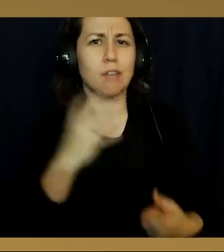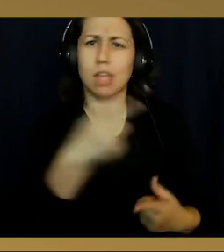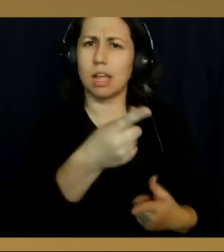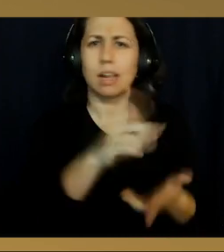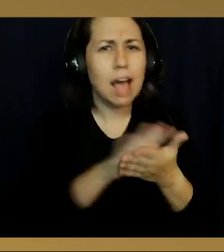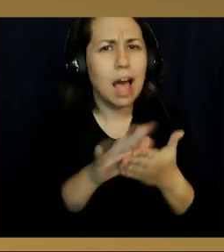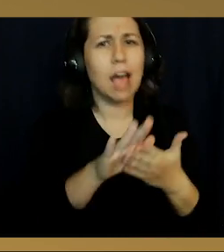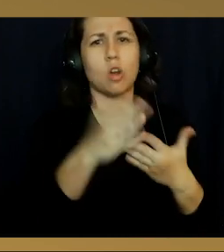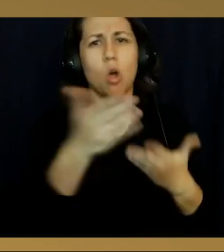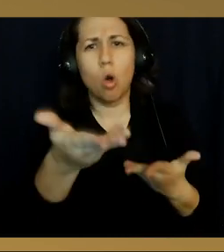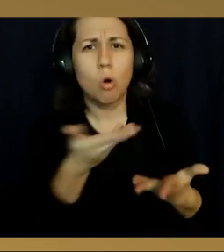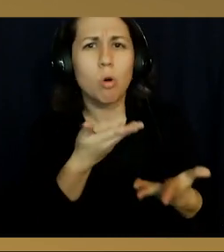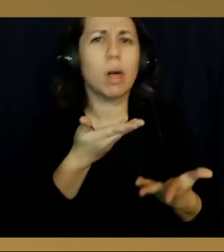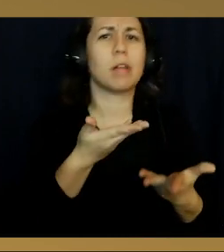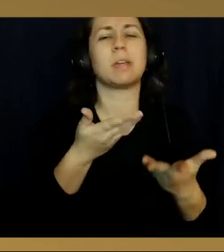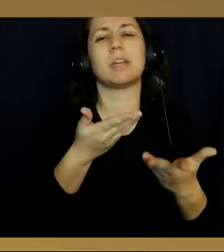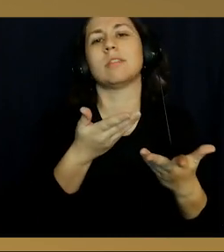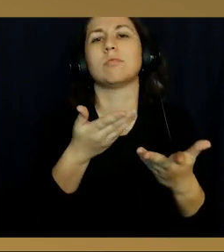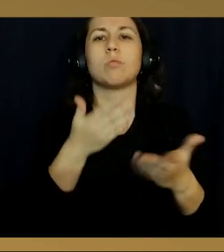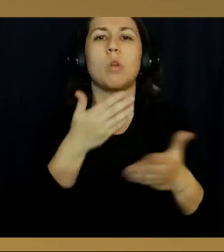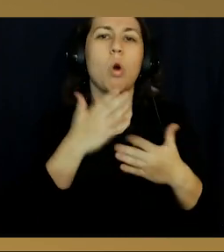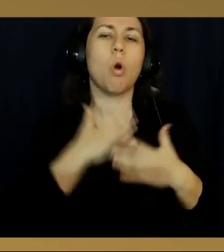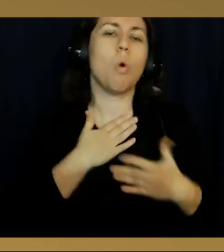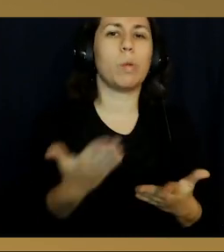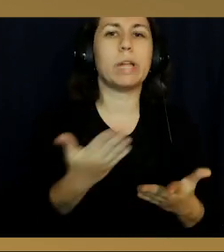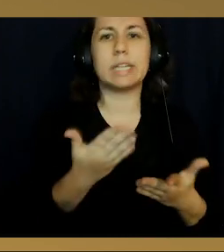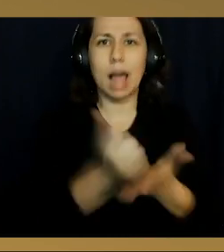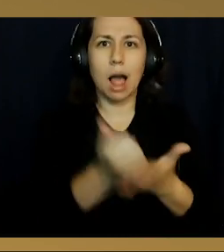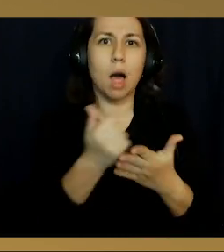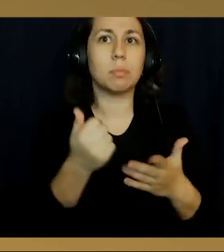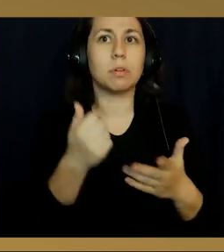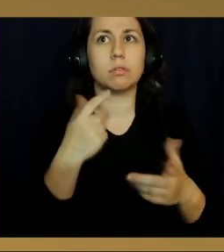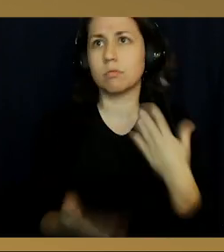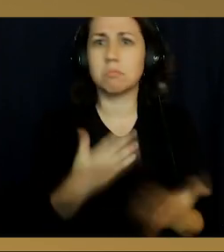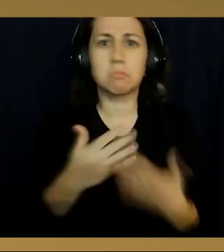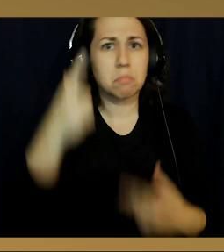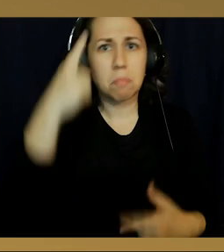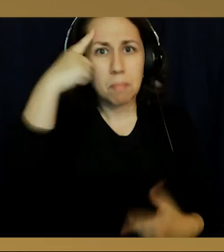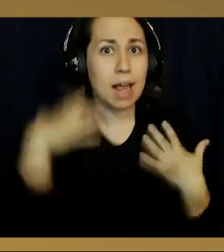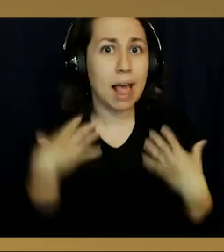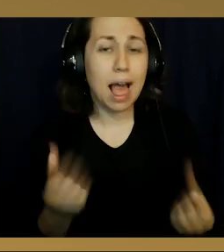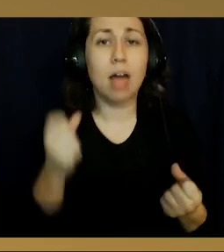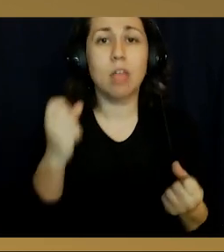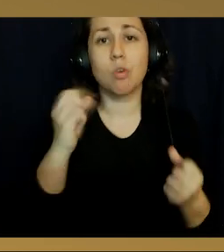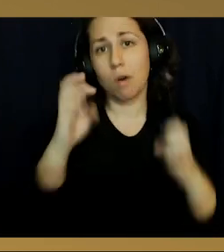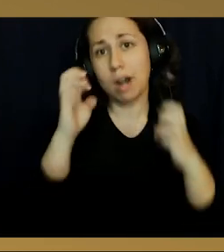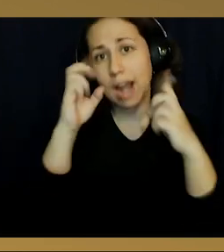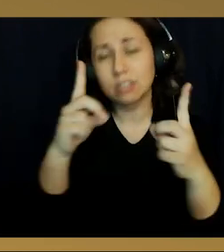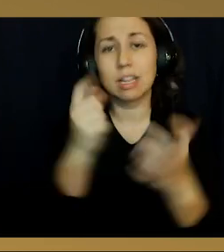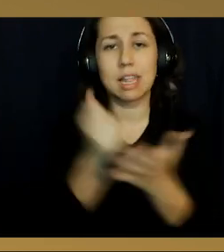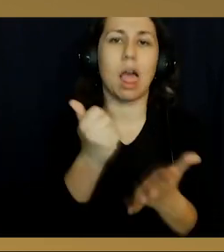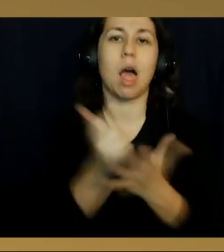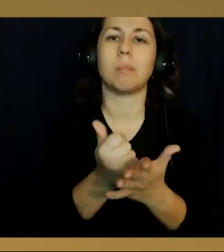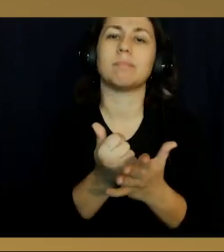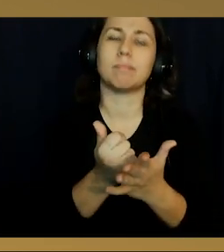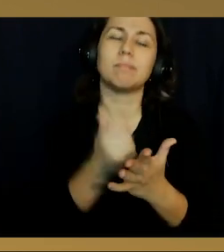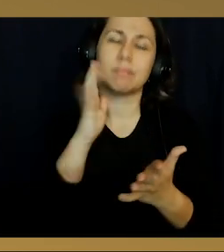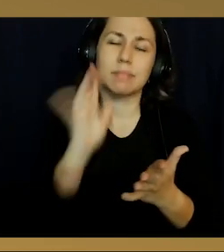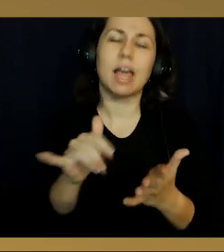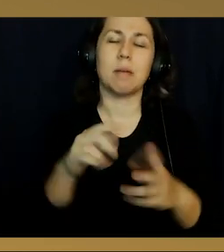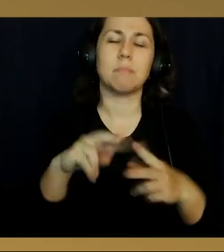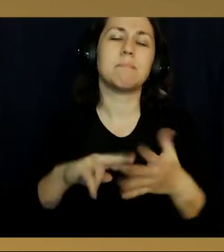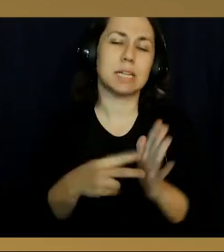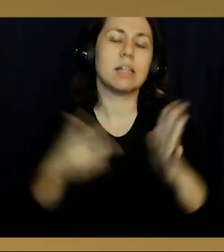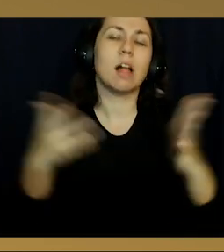always being so kind and welcoming and willing to help me for whatever reasons I had, whether it be mental health or